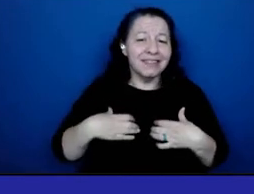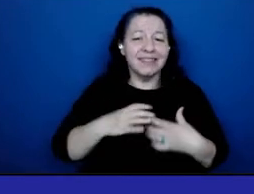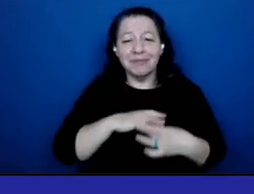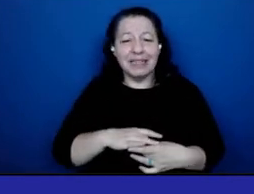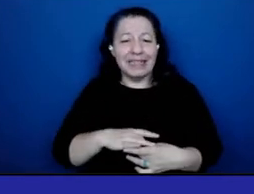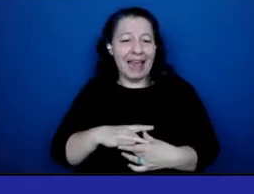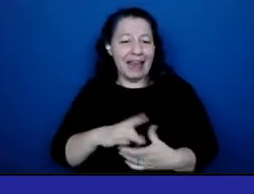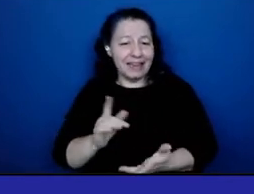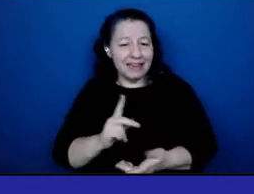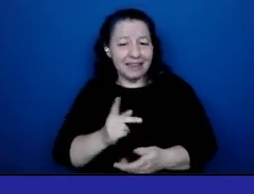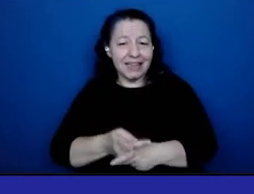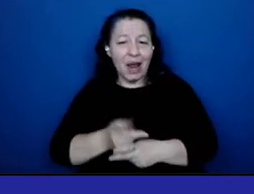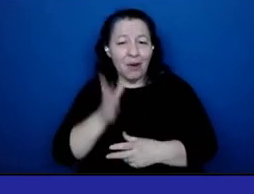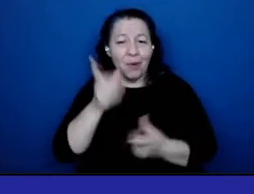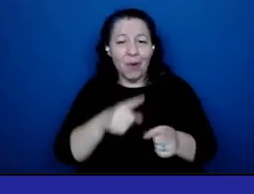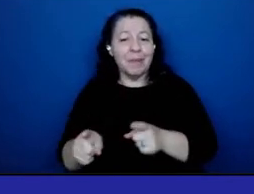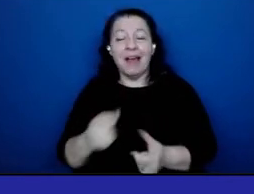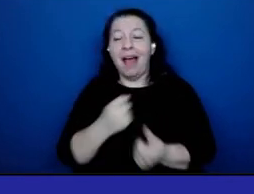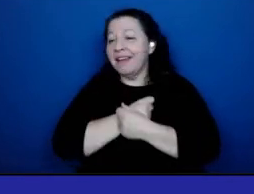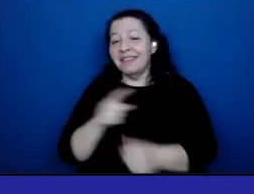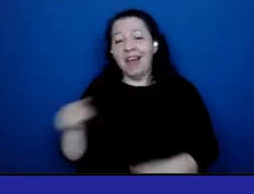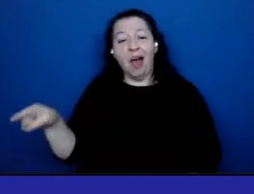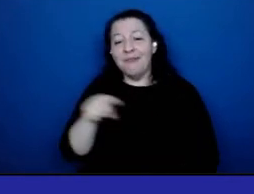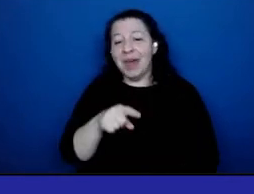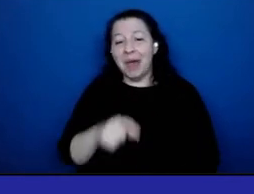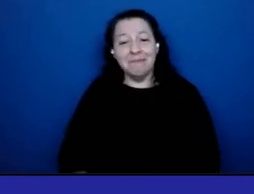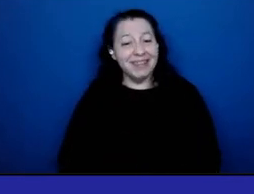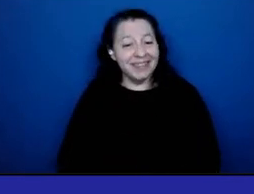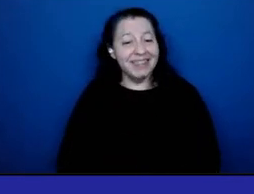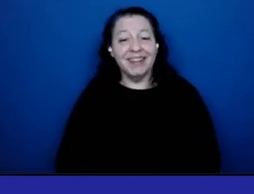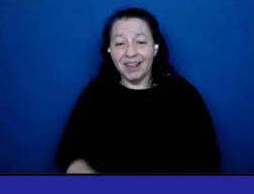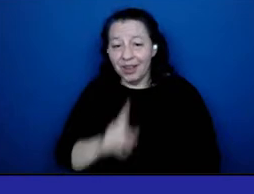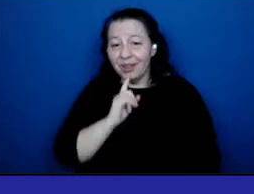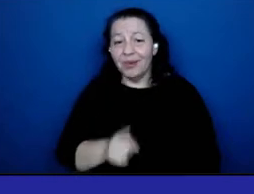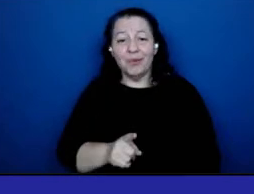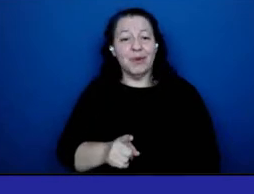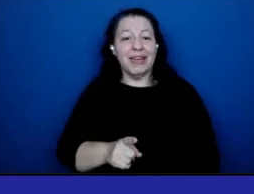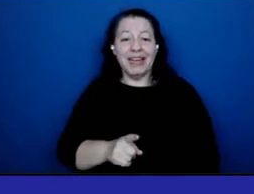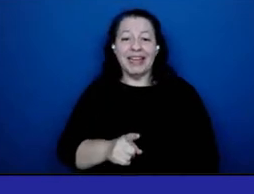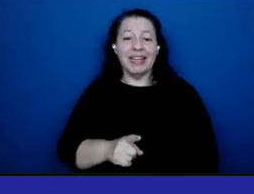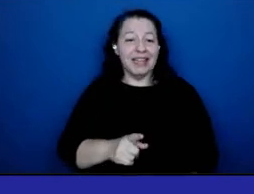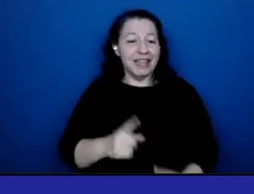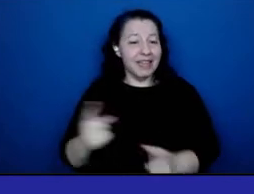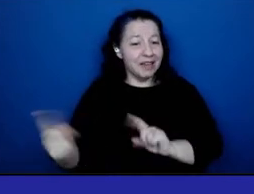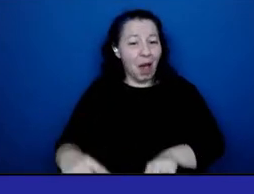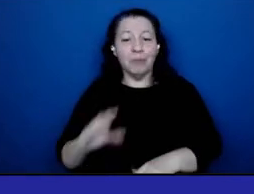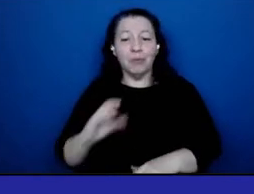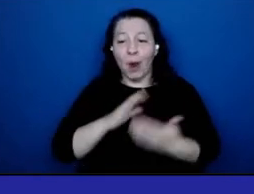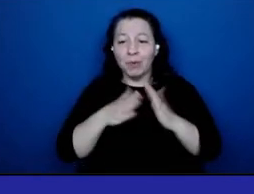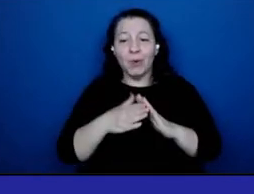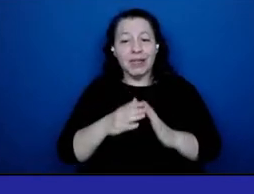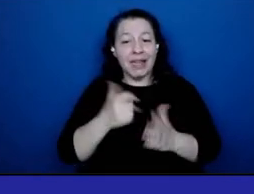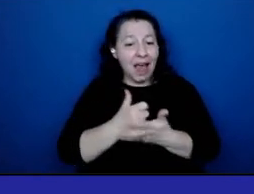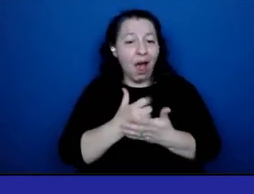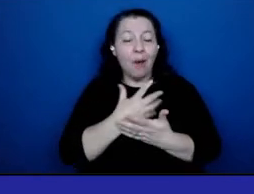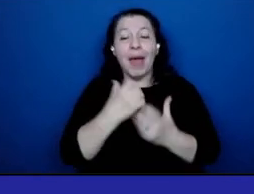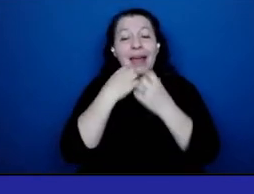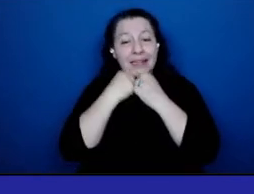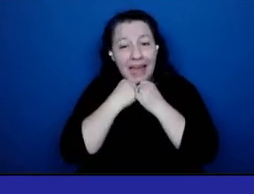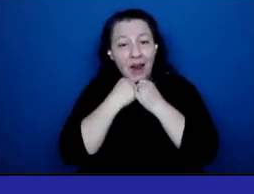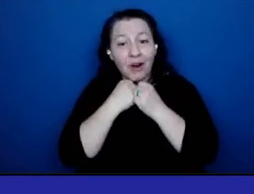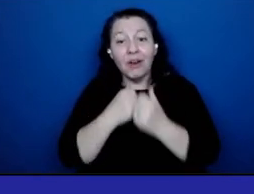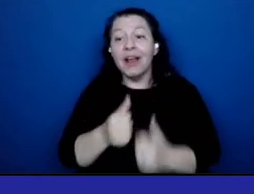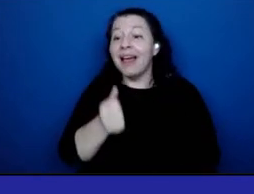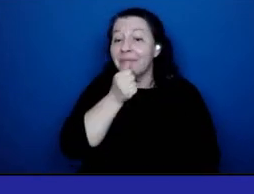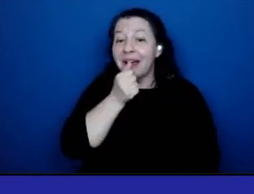I love them. They really come to our community. They help. They really care. And then on a private note, they saved my